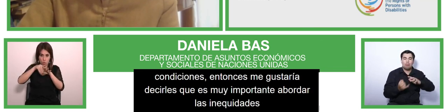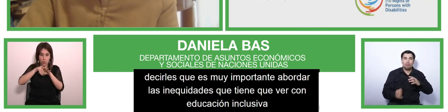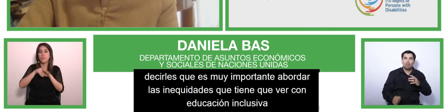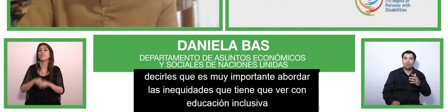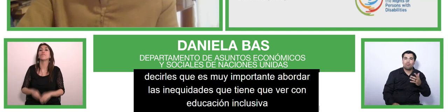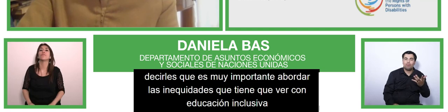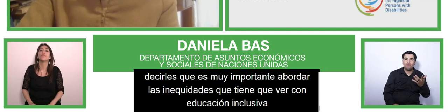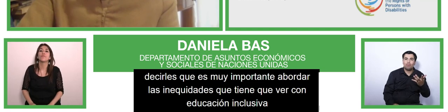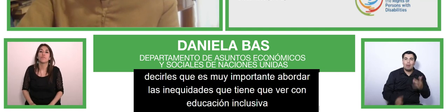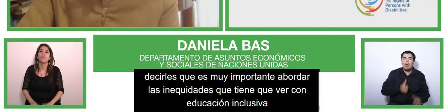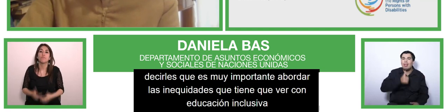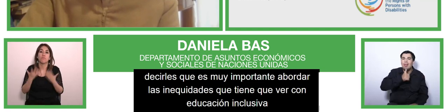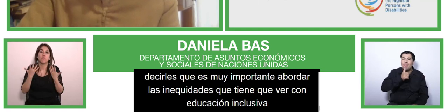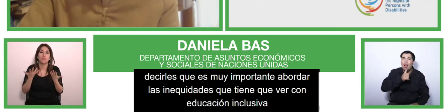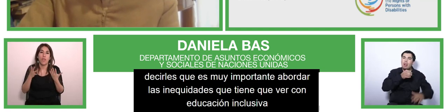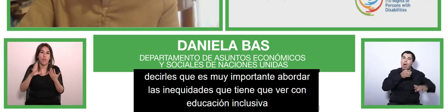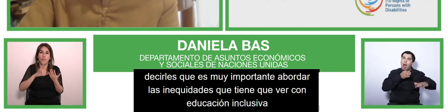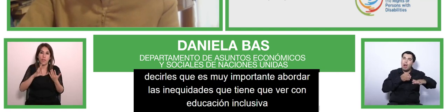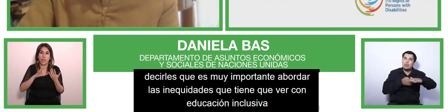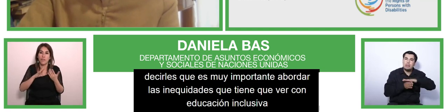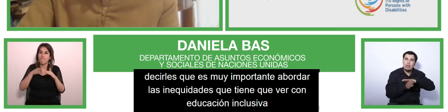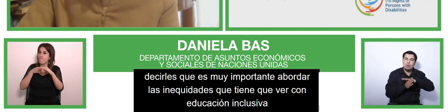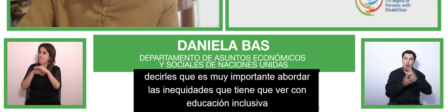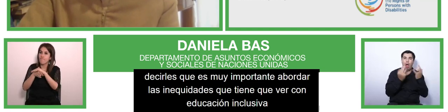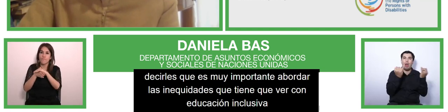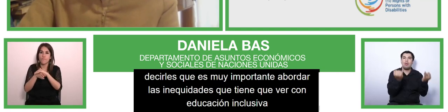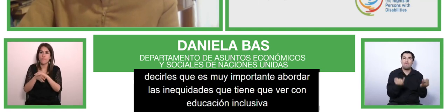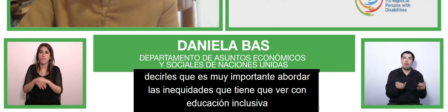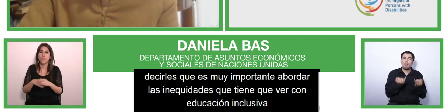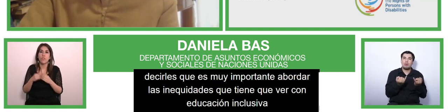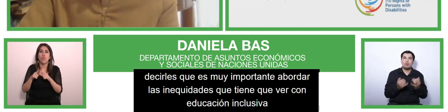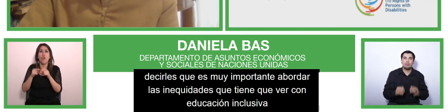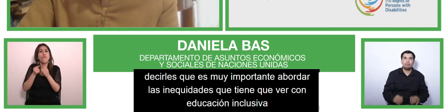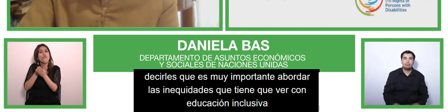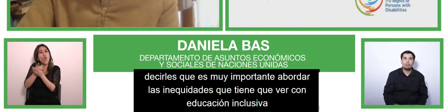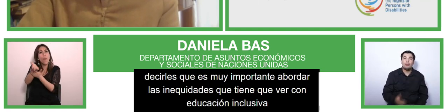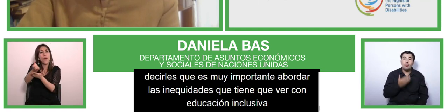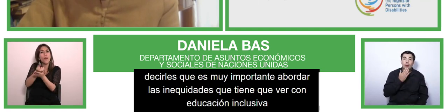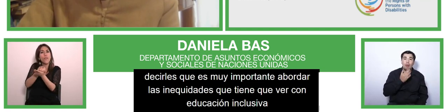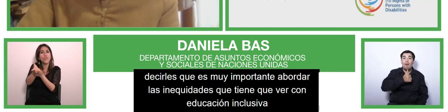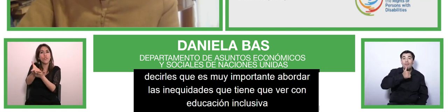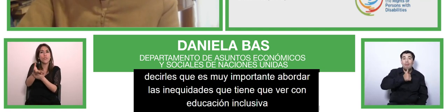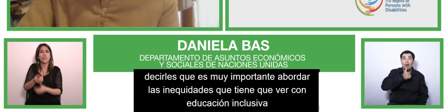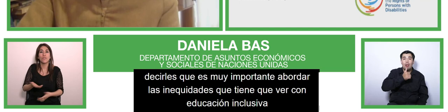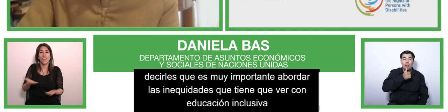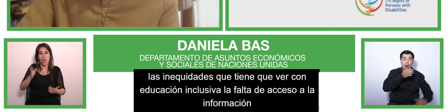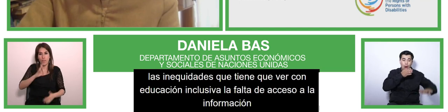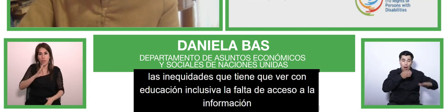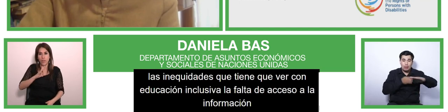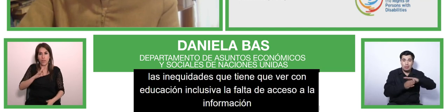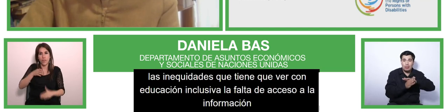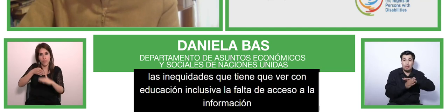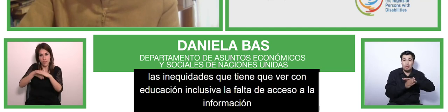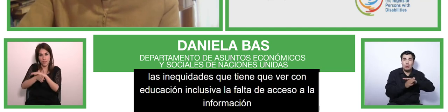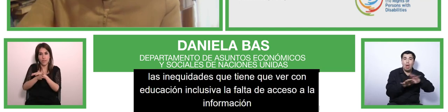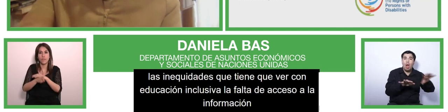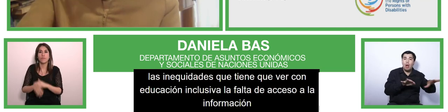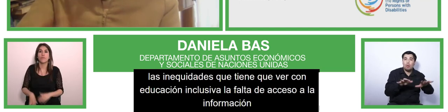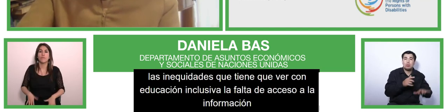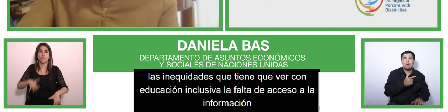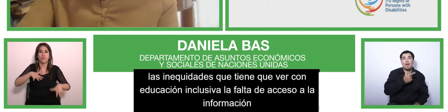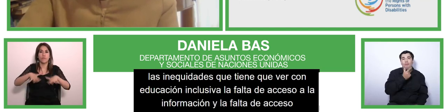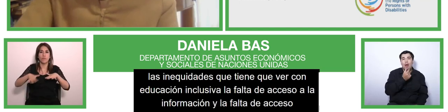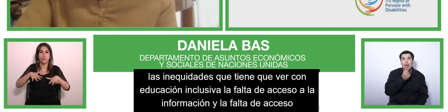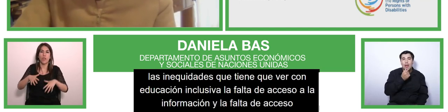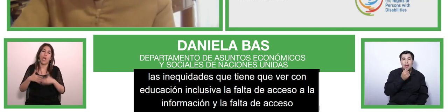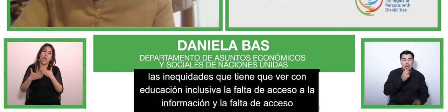access to information and lack of access to facilities that create